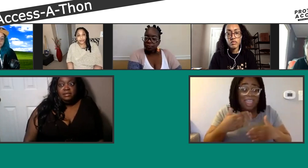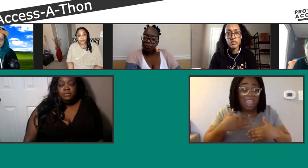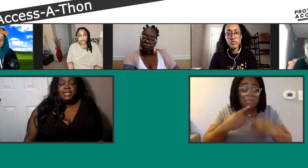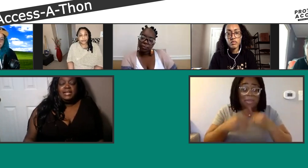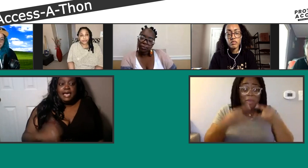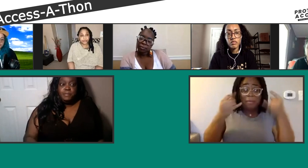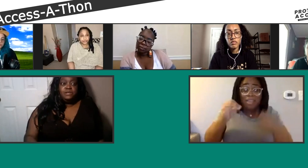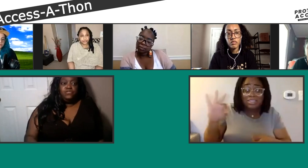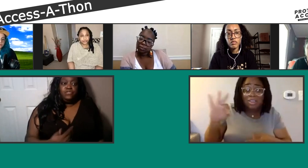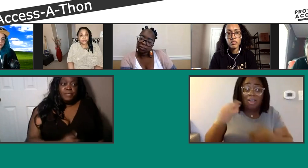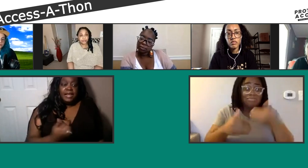being kept from that era.